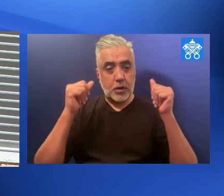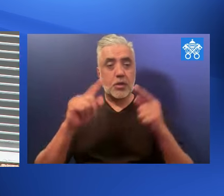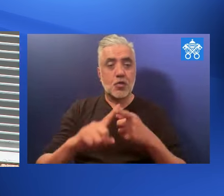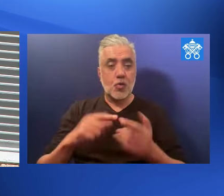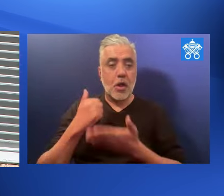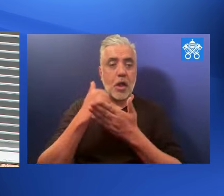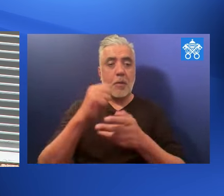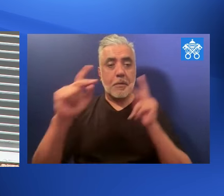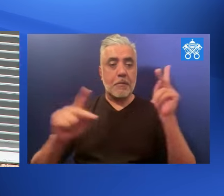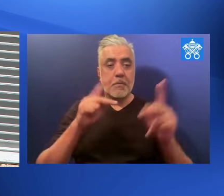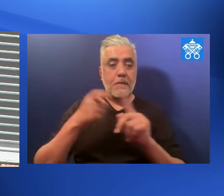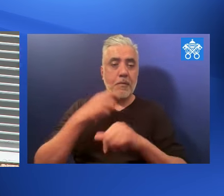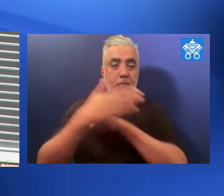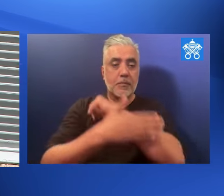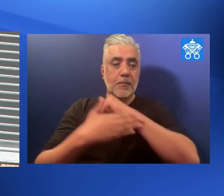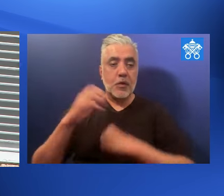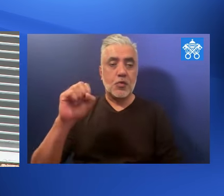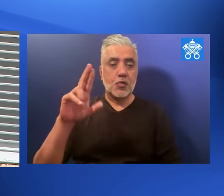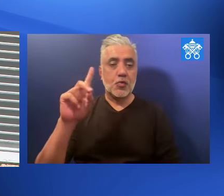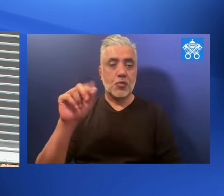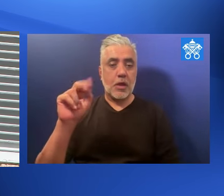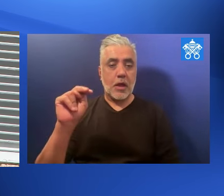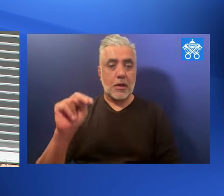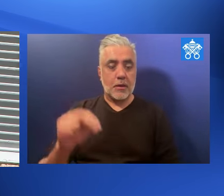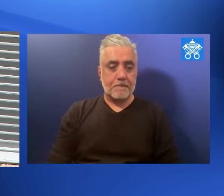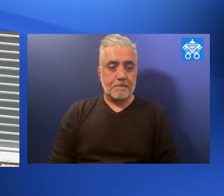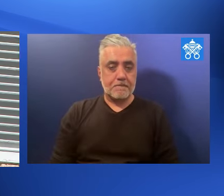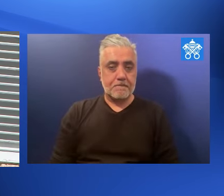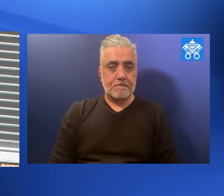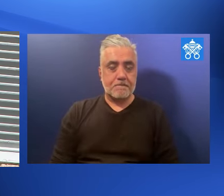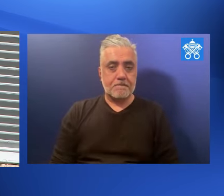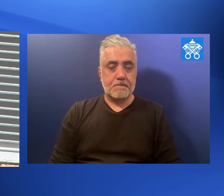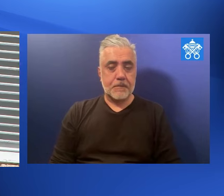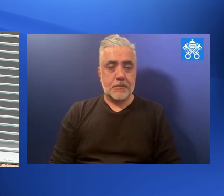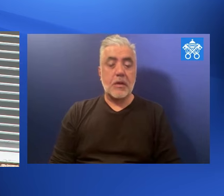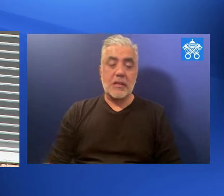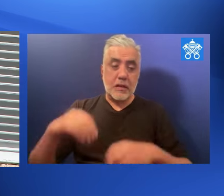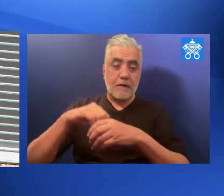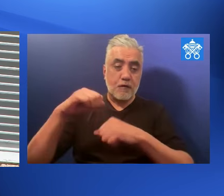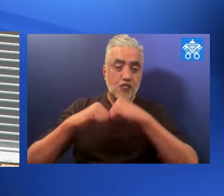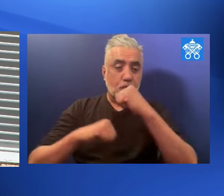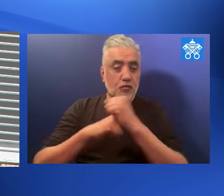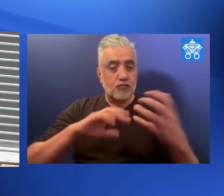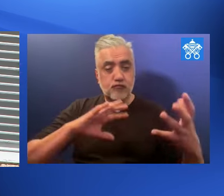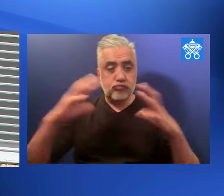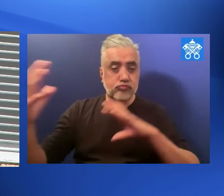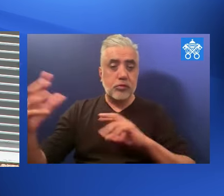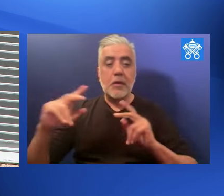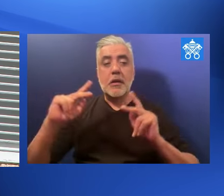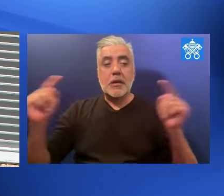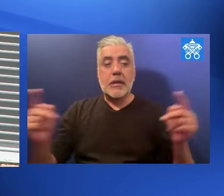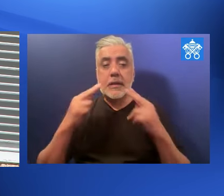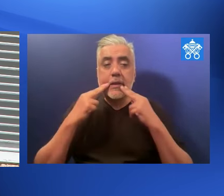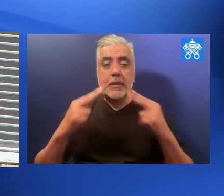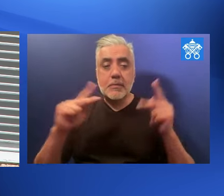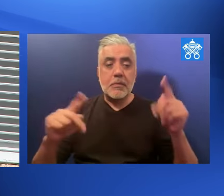May paths toward peace be found quickly to help the people of Sudan. the destruction of